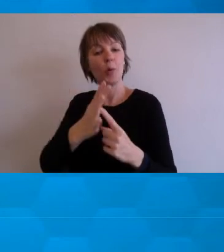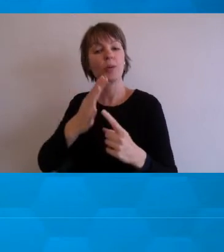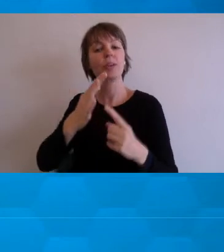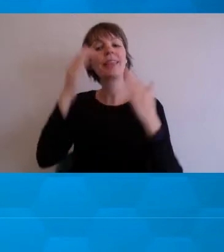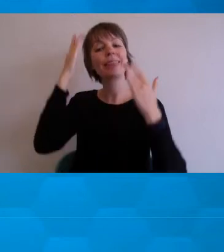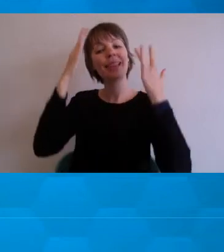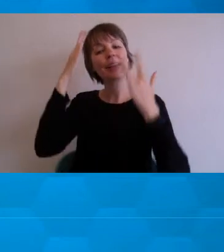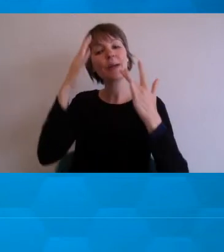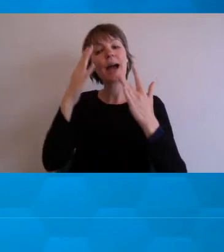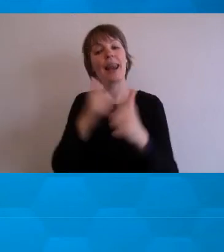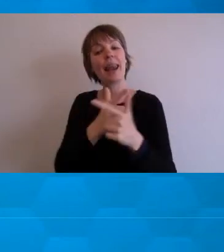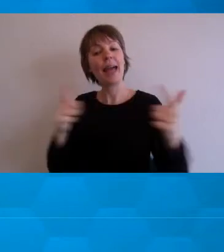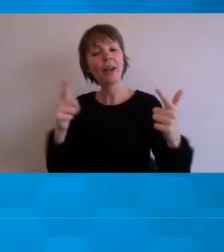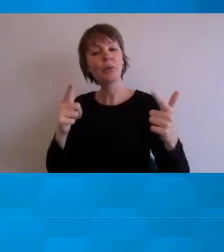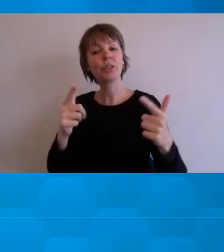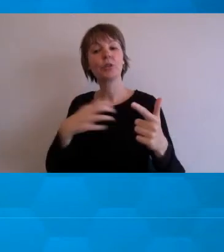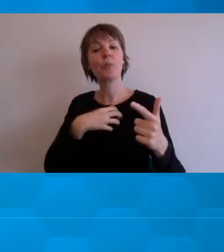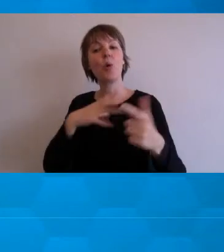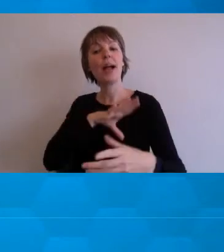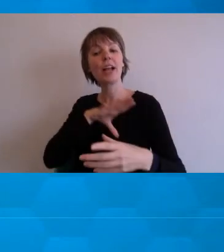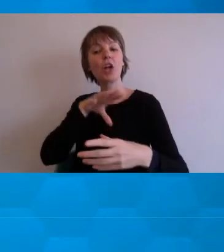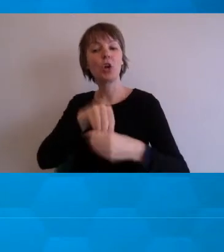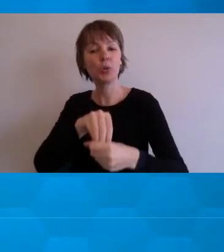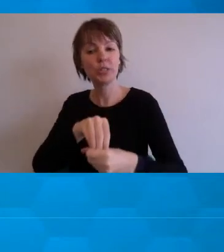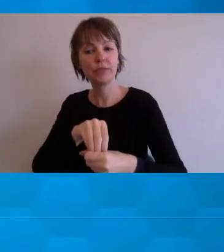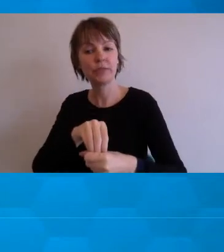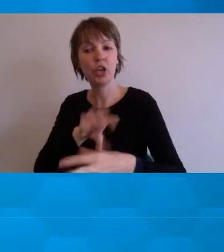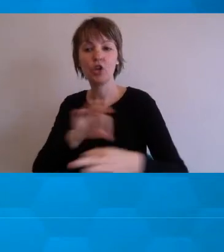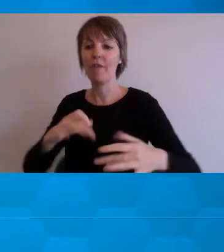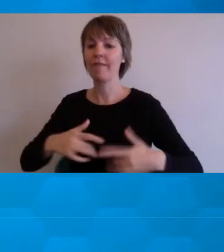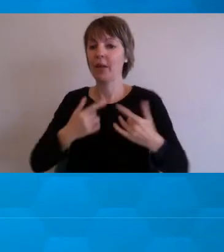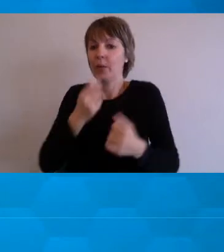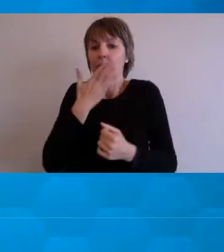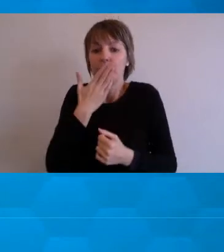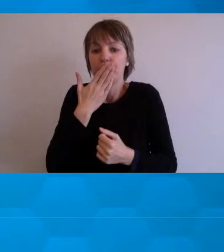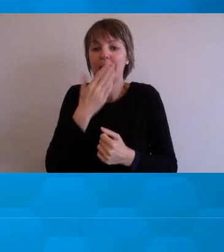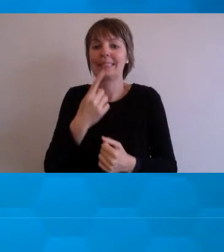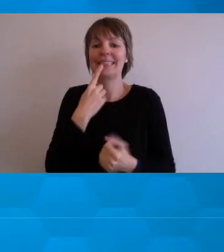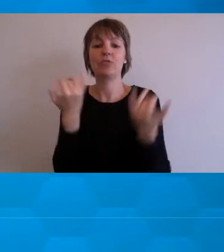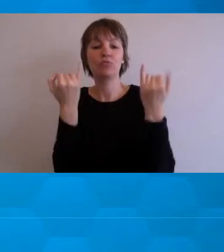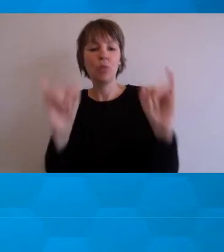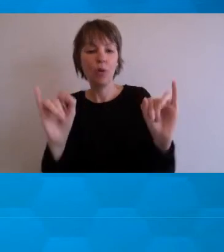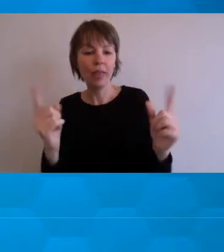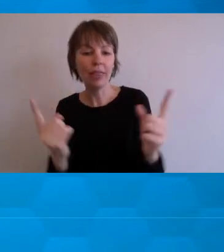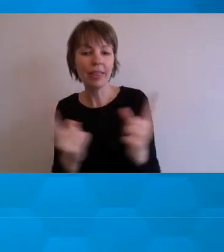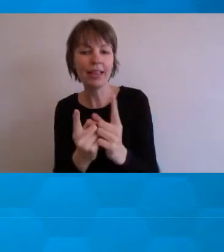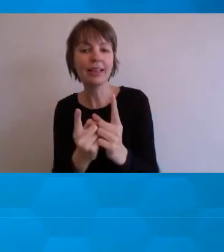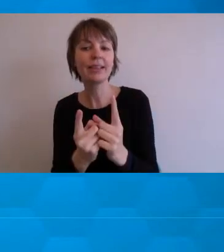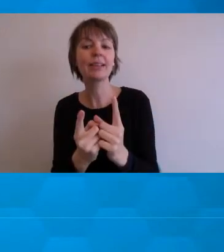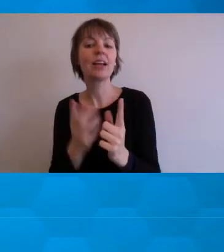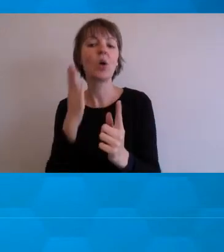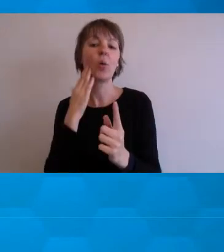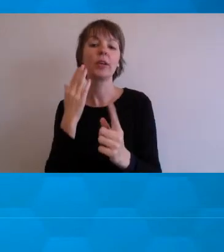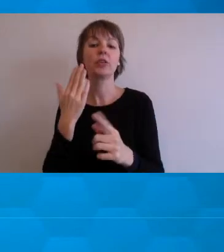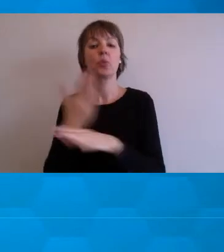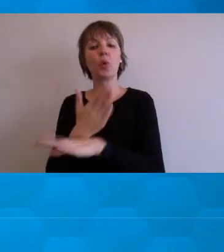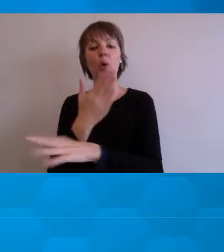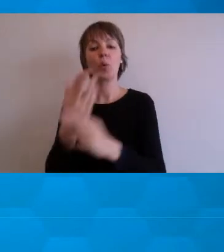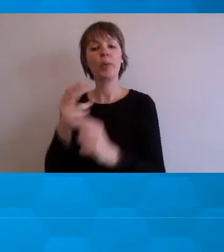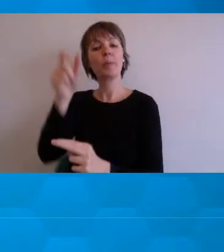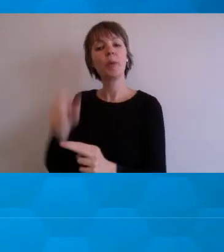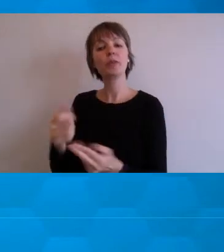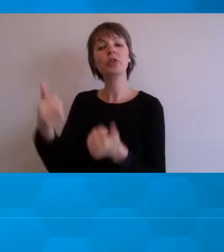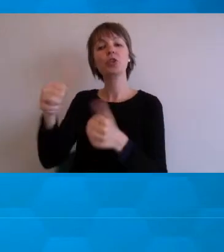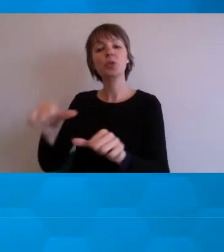language so you do not feel like you've accidentally said the wrong thing next time you work with someone who uses assistive technology.